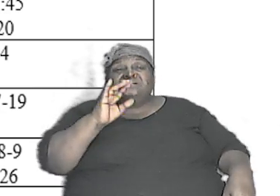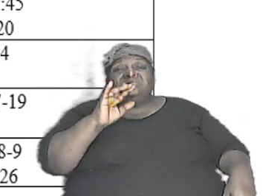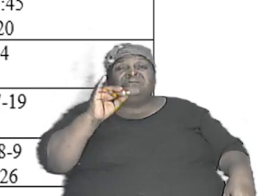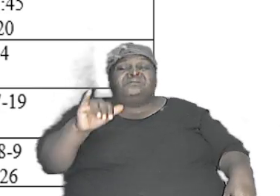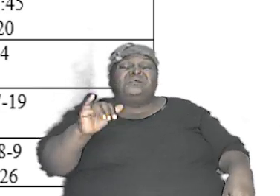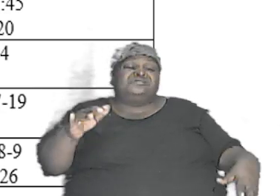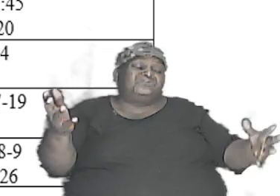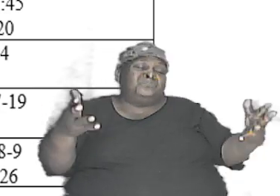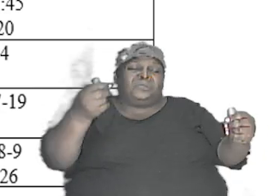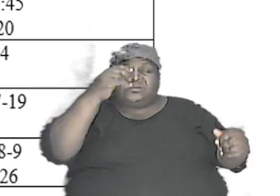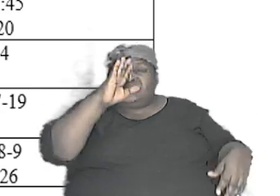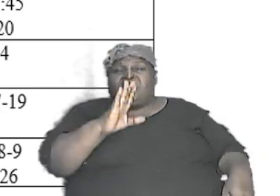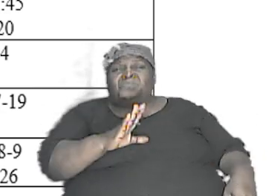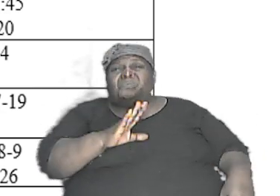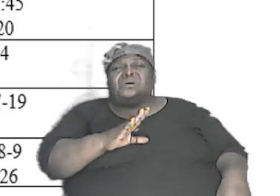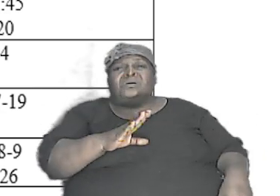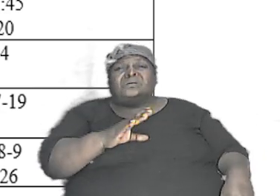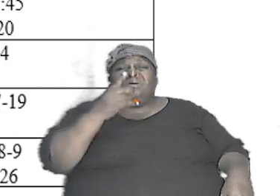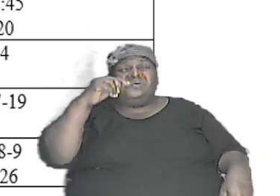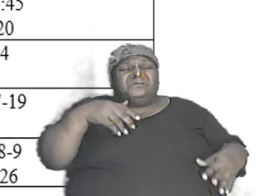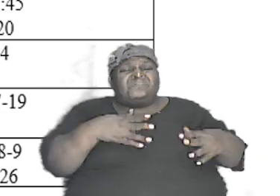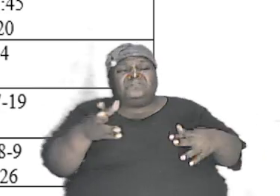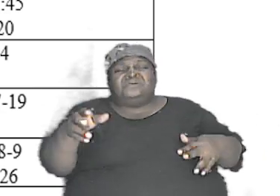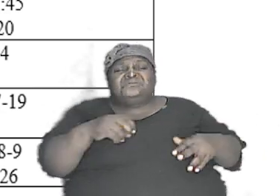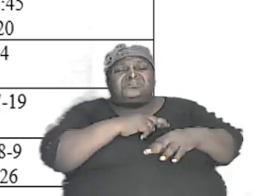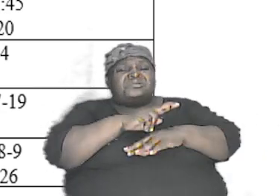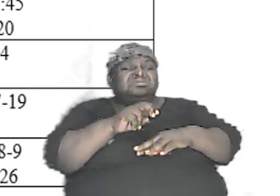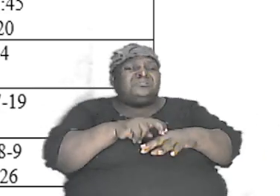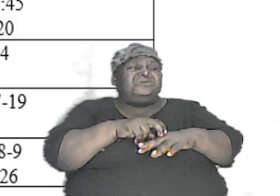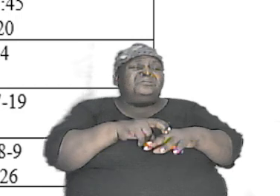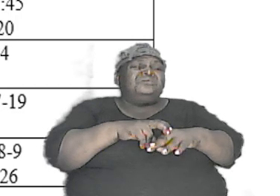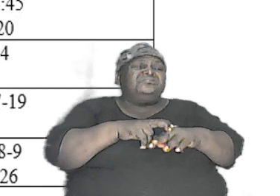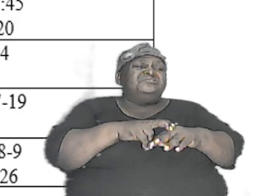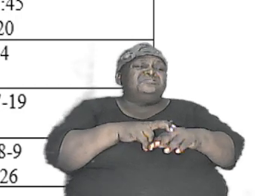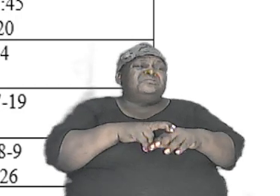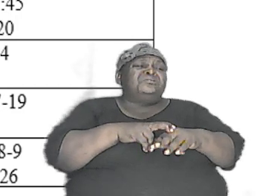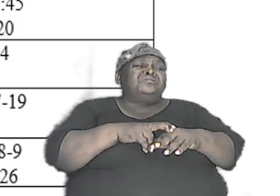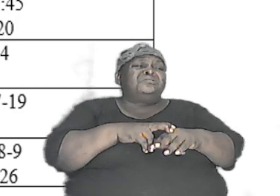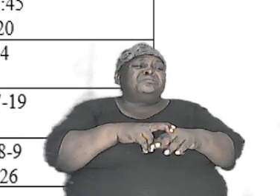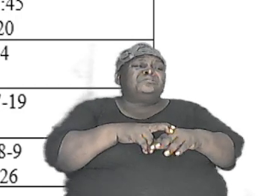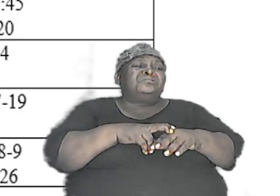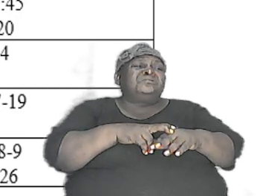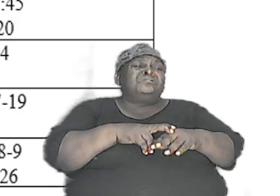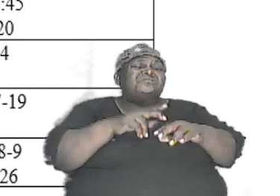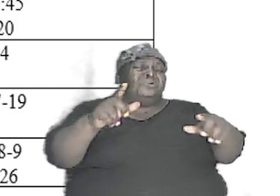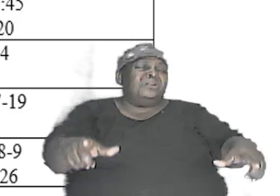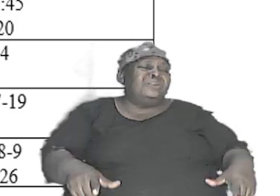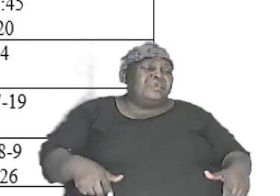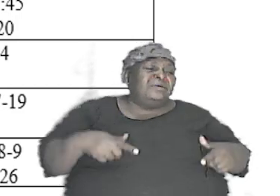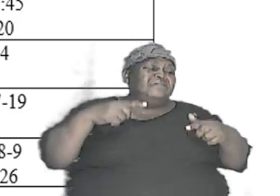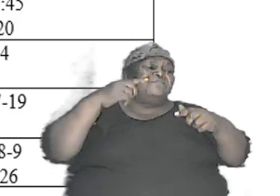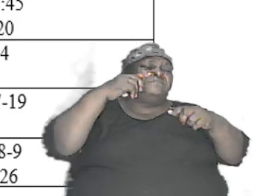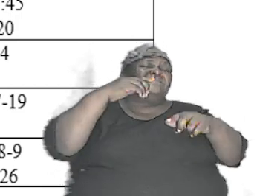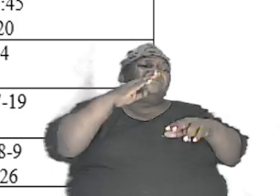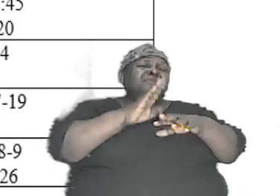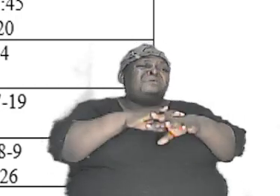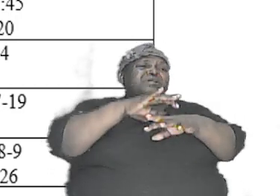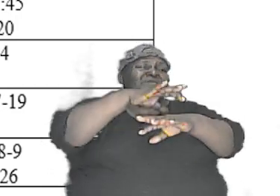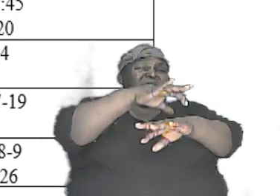there to be nations across the earth God had a plan God was going to do something and so